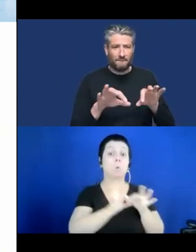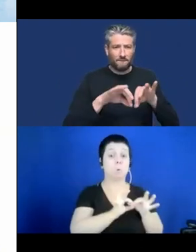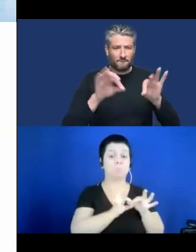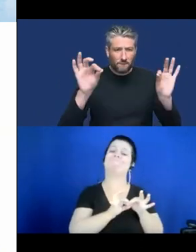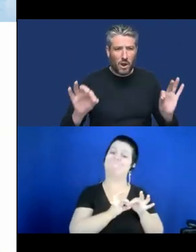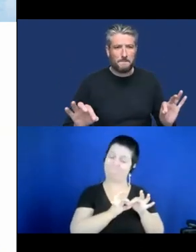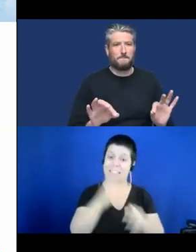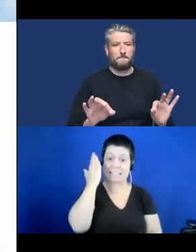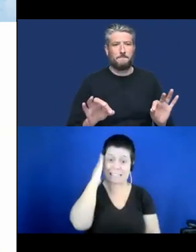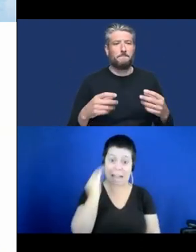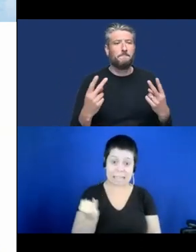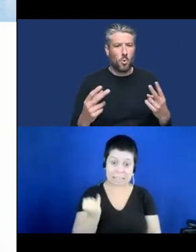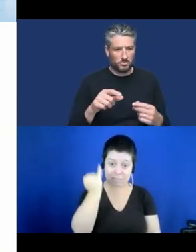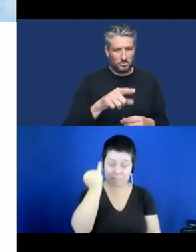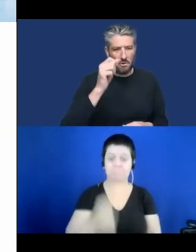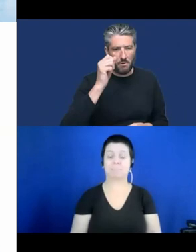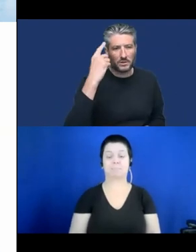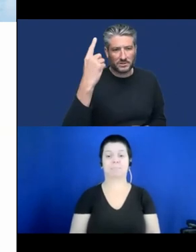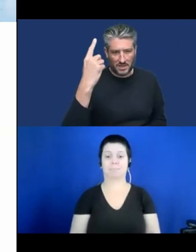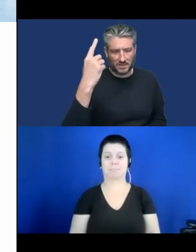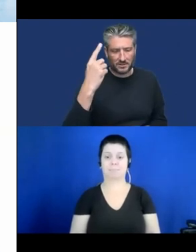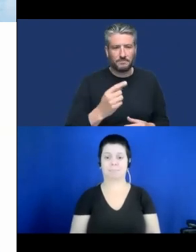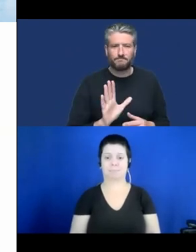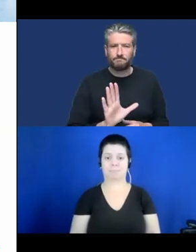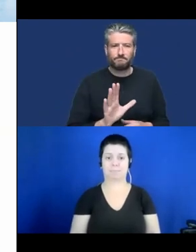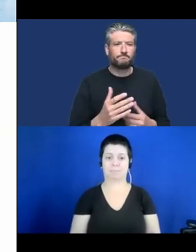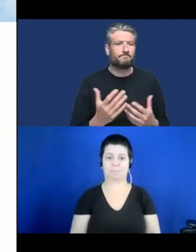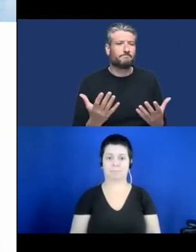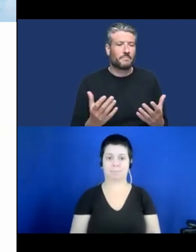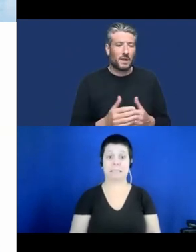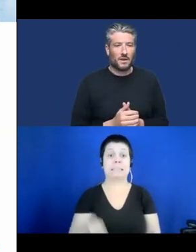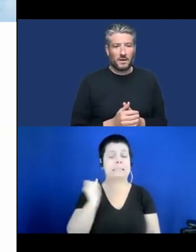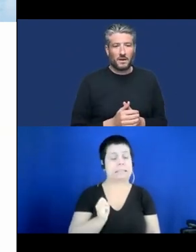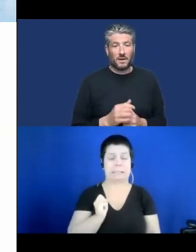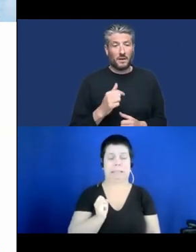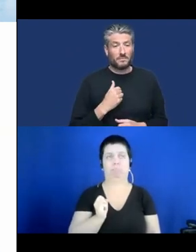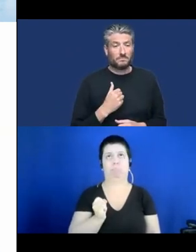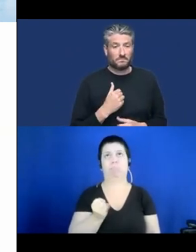How can it this?